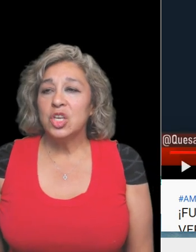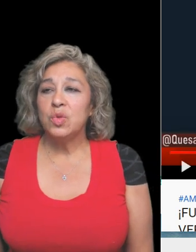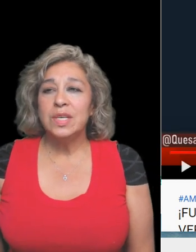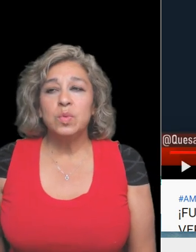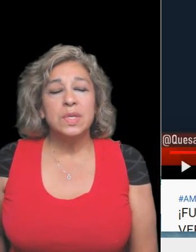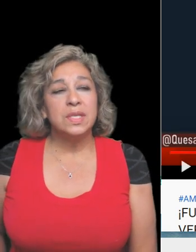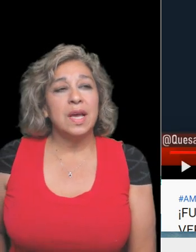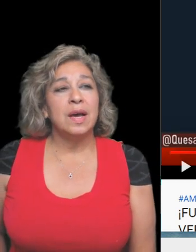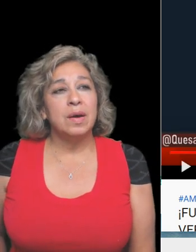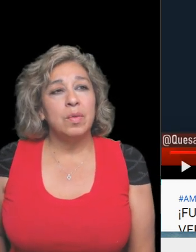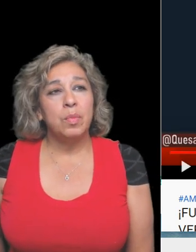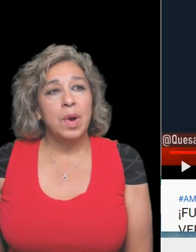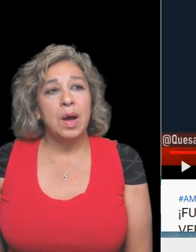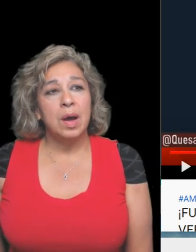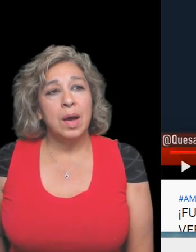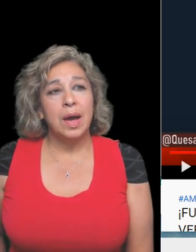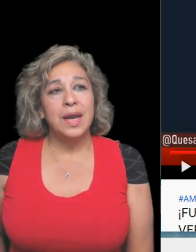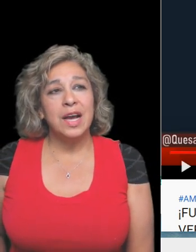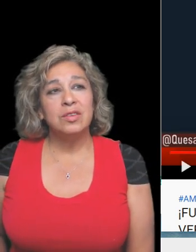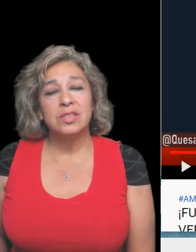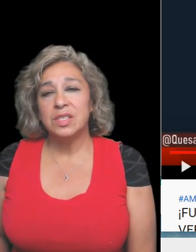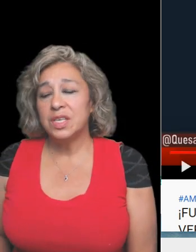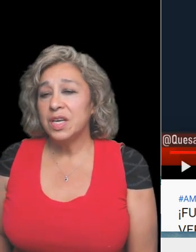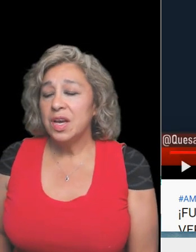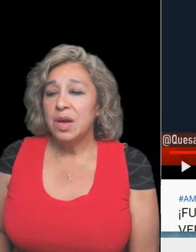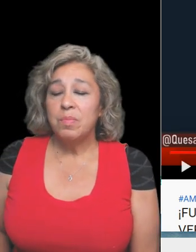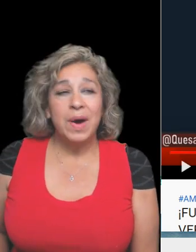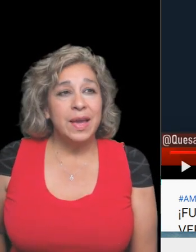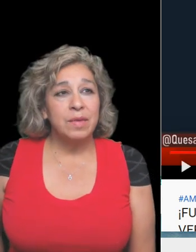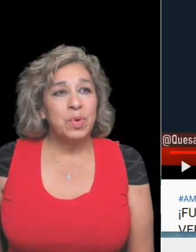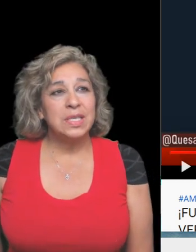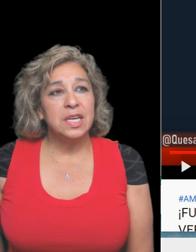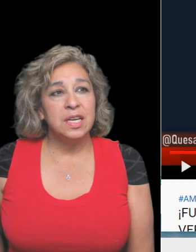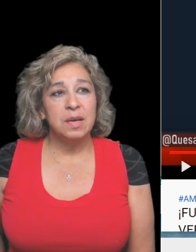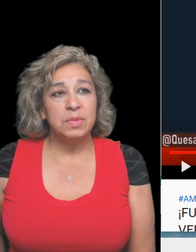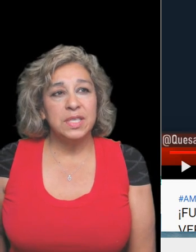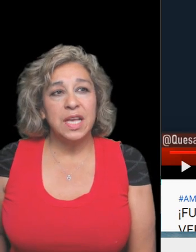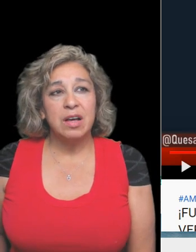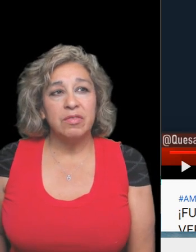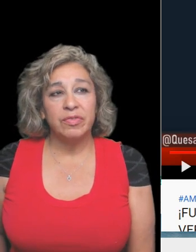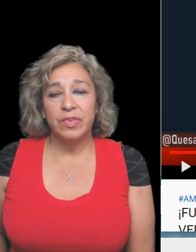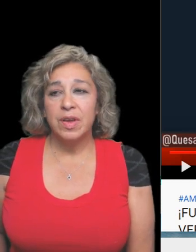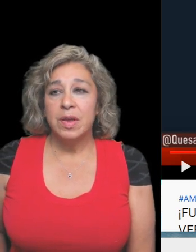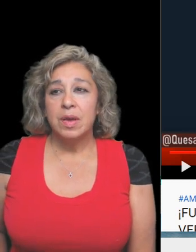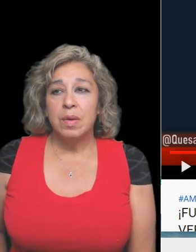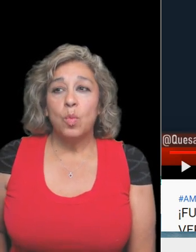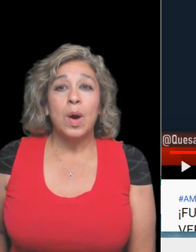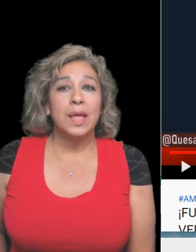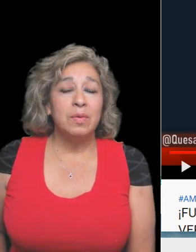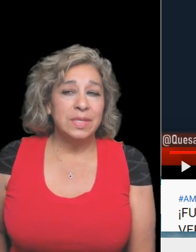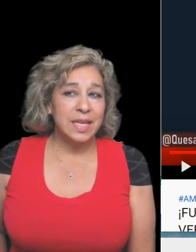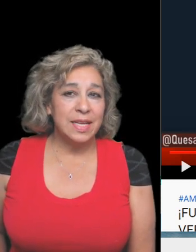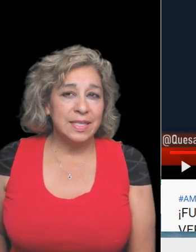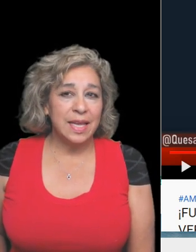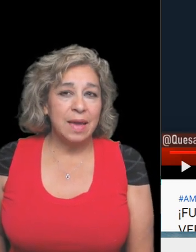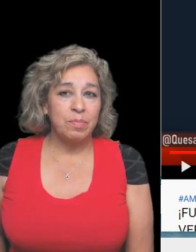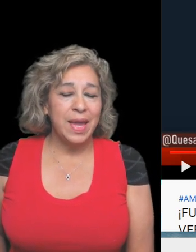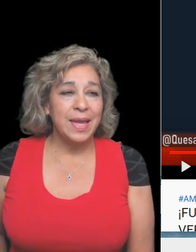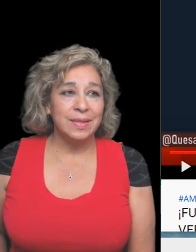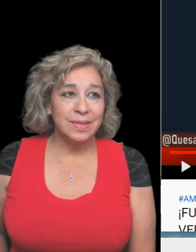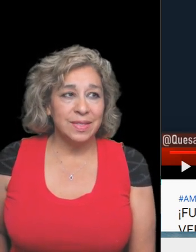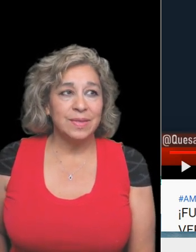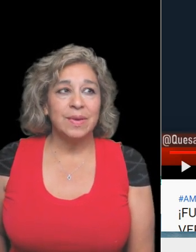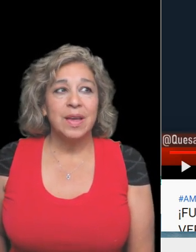So this was announced by the president himself while he was in his